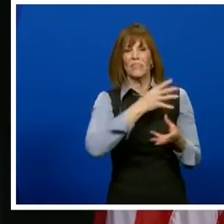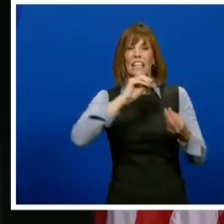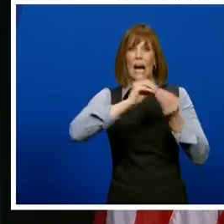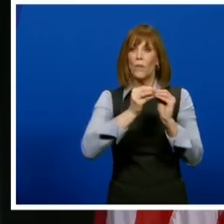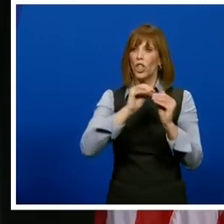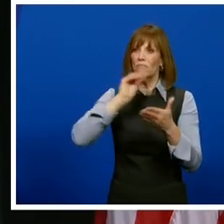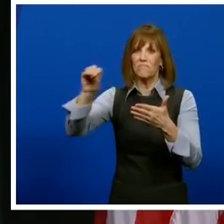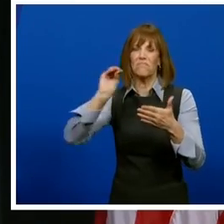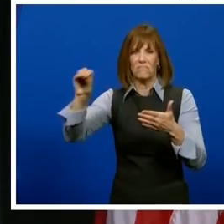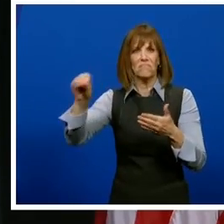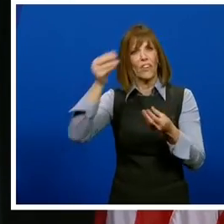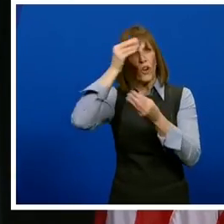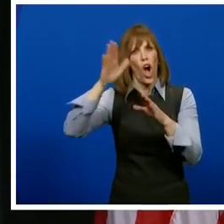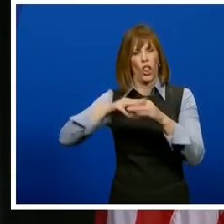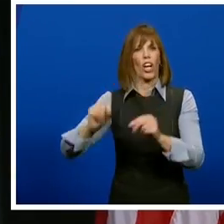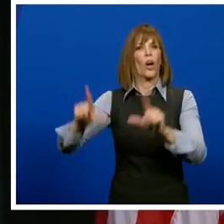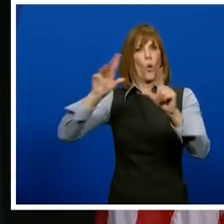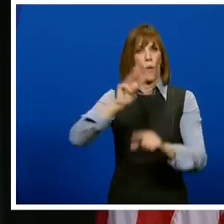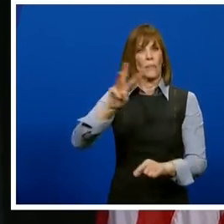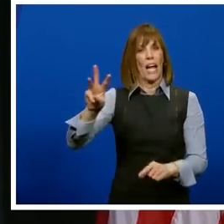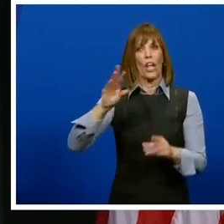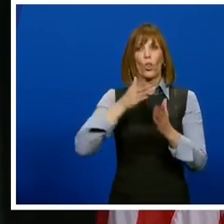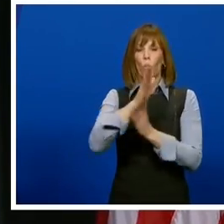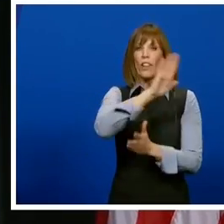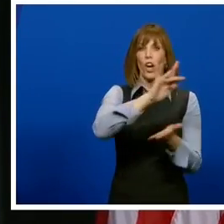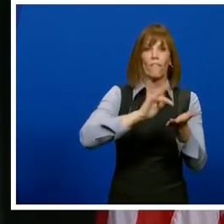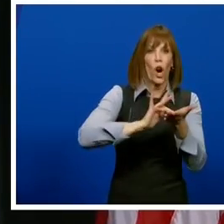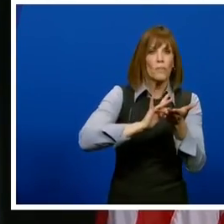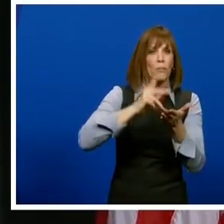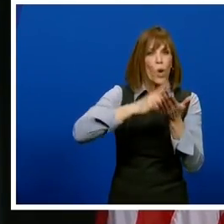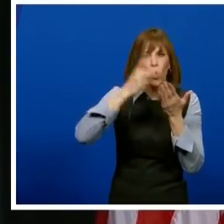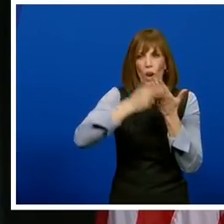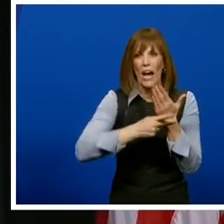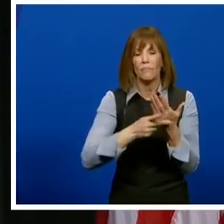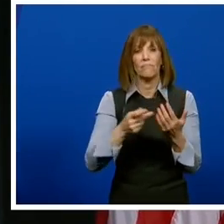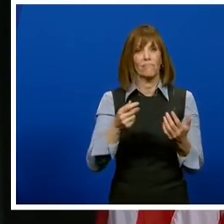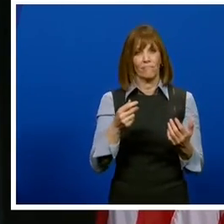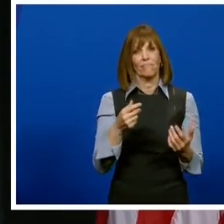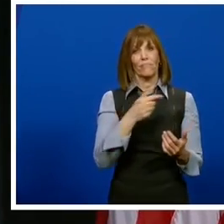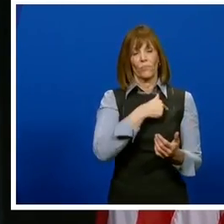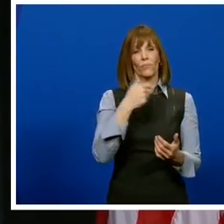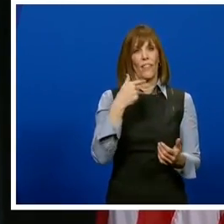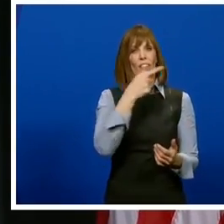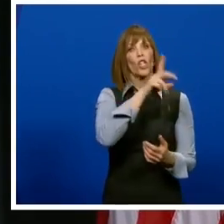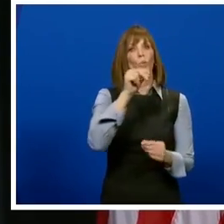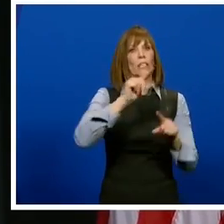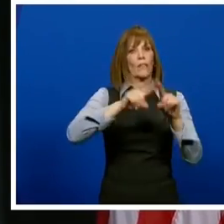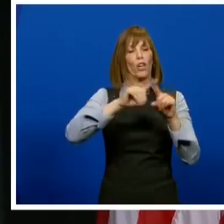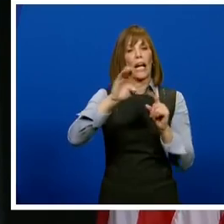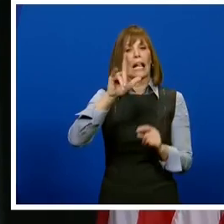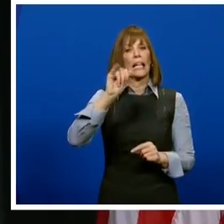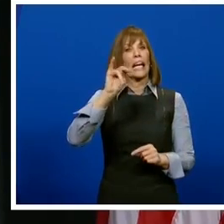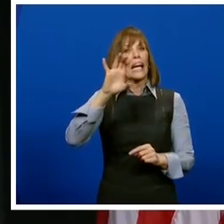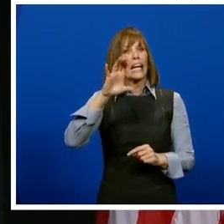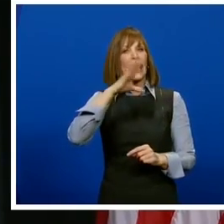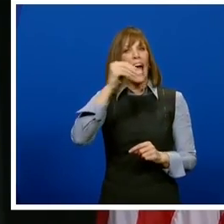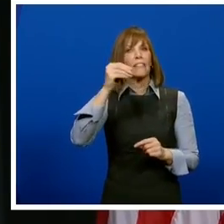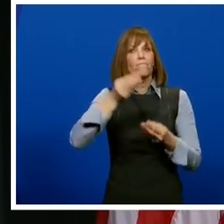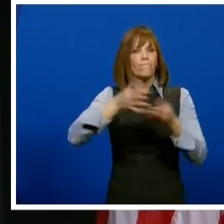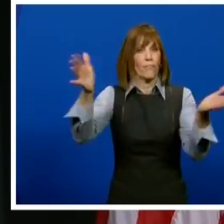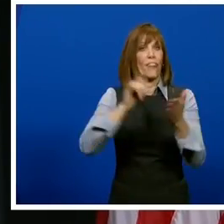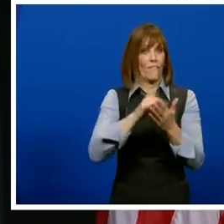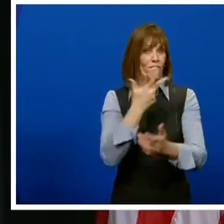across the state through the retail pharmacy program are doing some. They're doing clinics and administering the